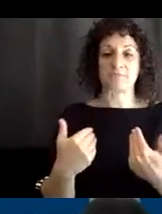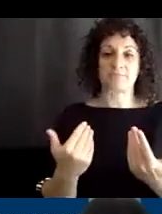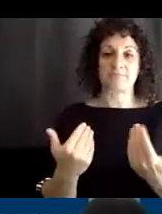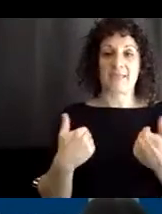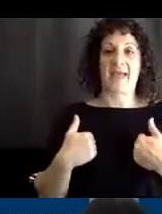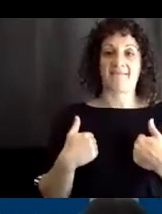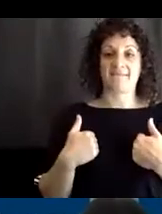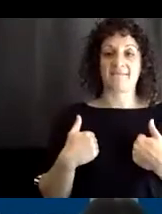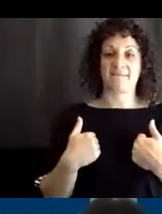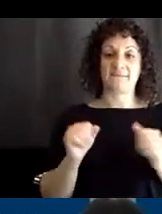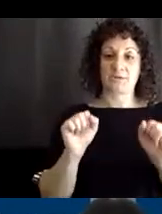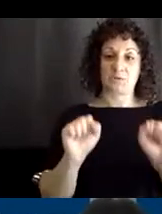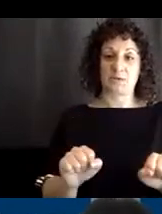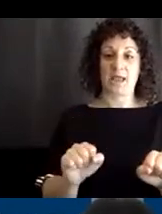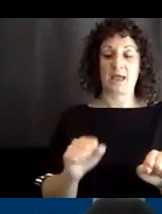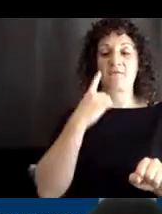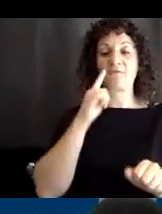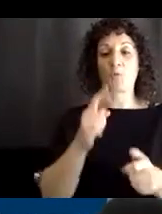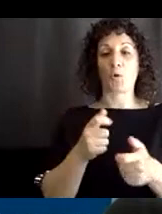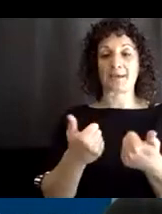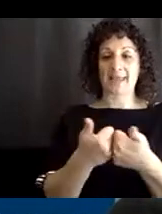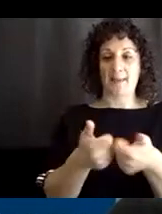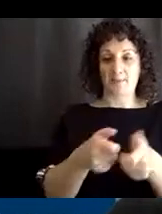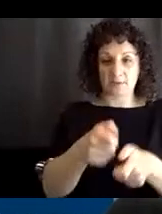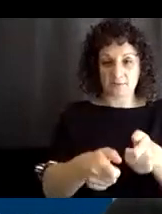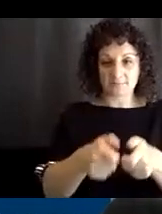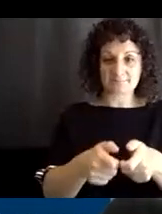for like video games and things like that.